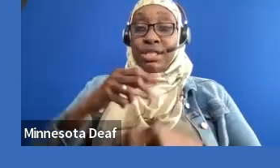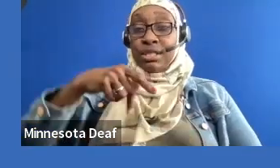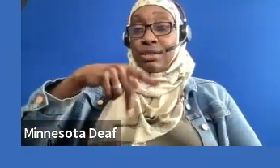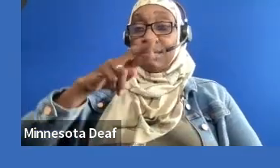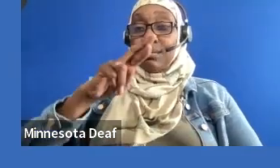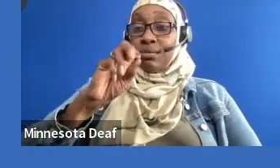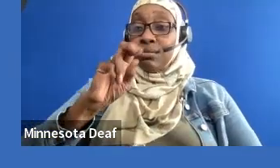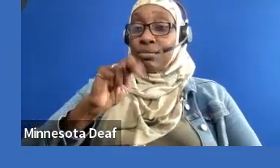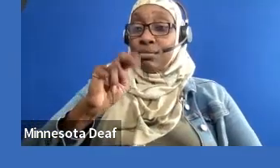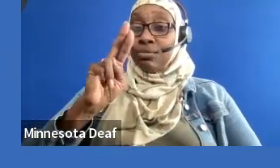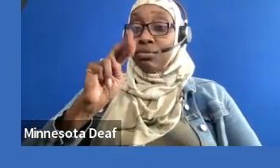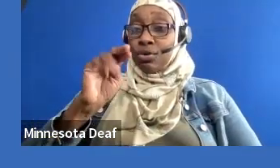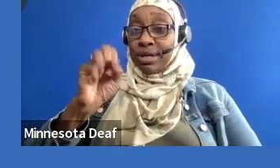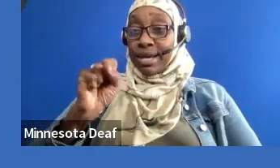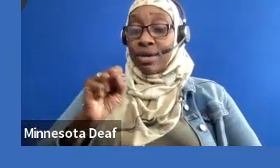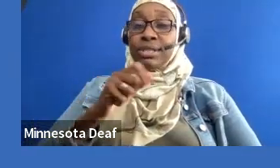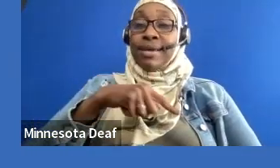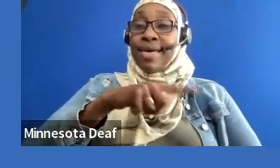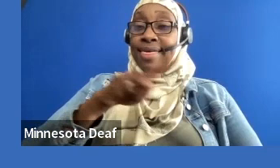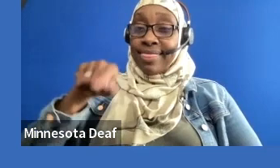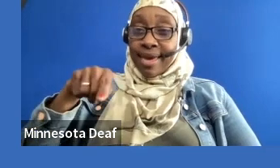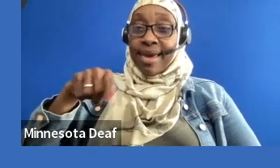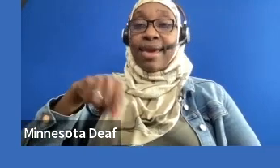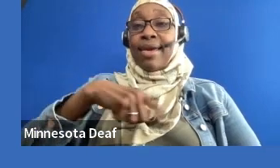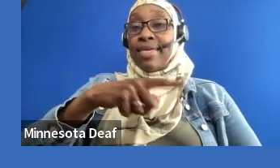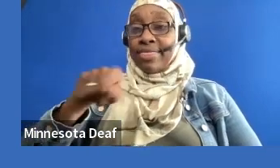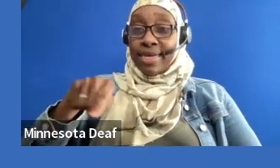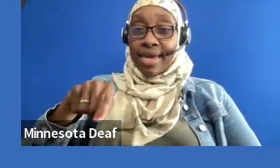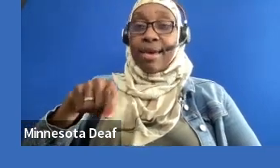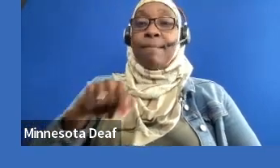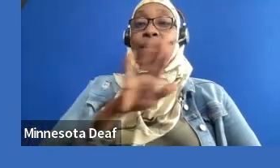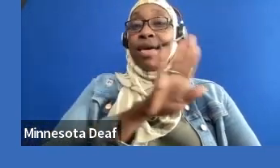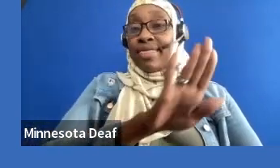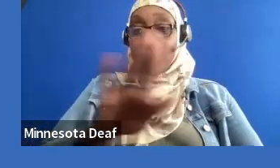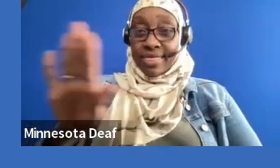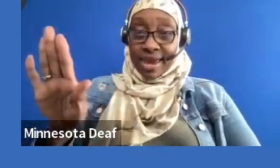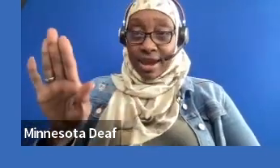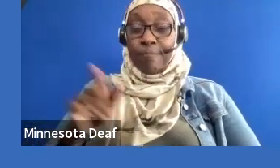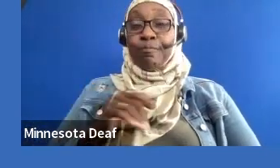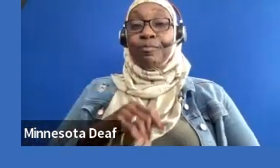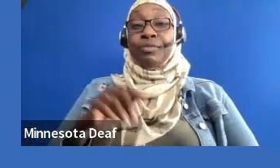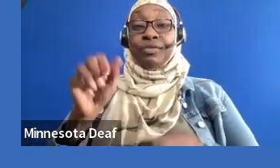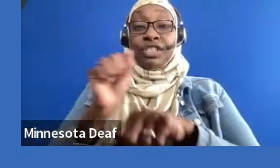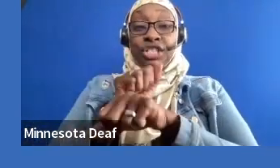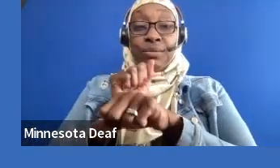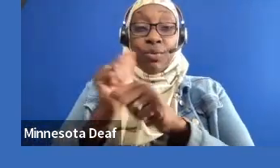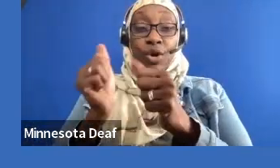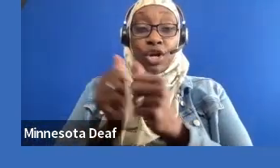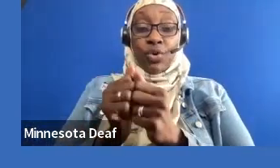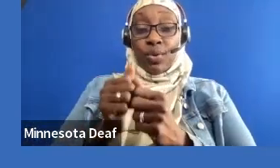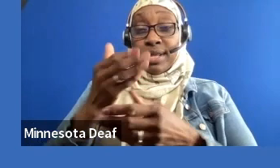City, she is a volunteer coordinator of Partners for Youth with Disabilities. She has been working with them since May